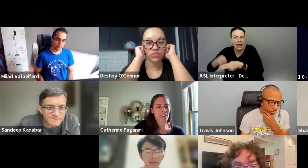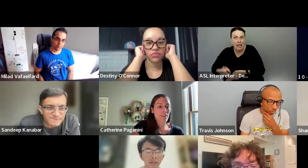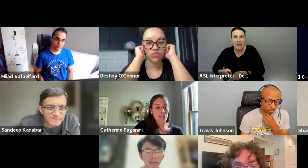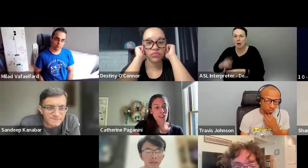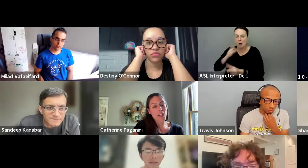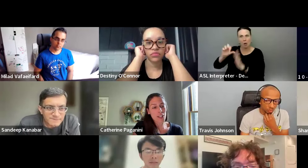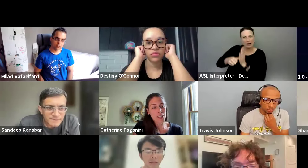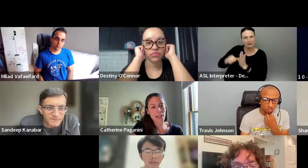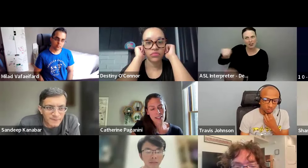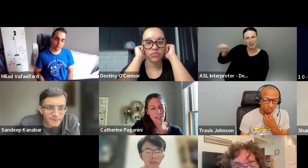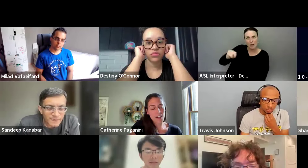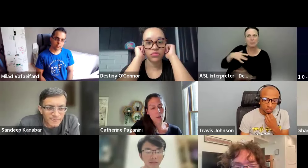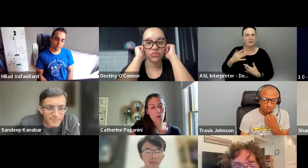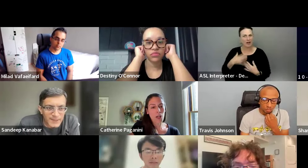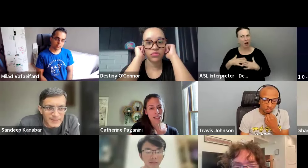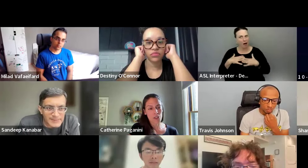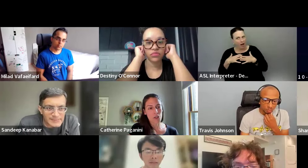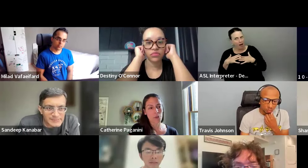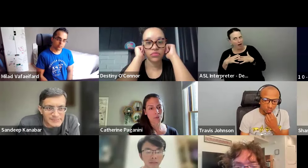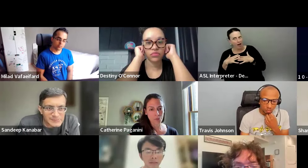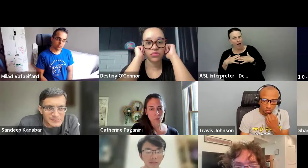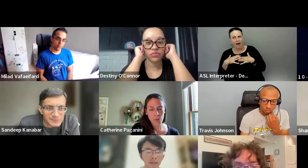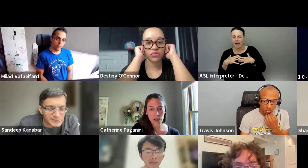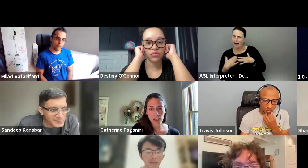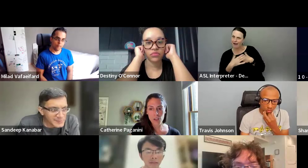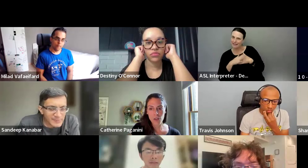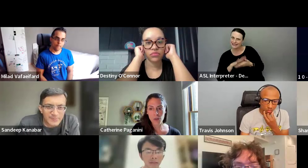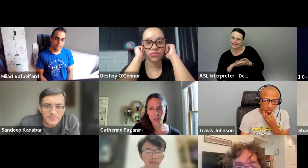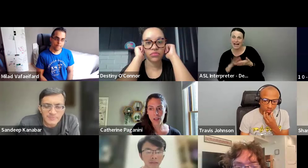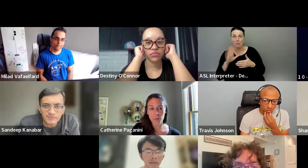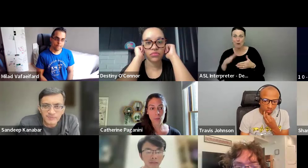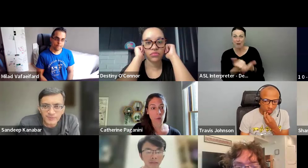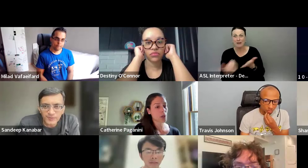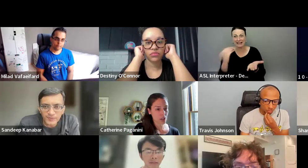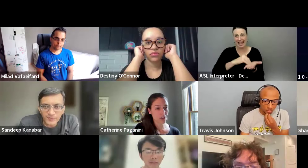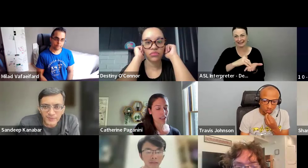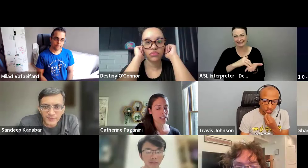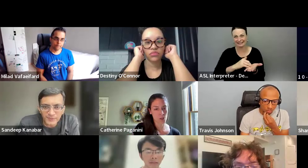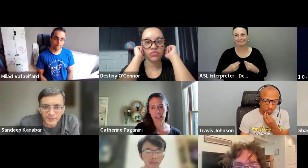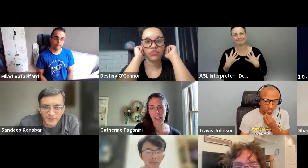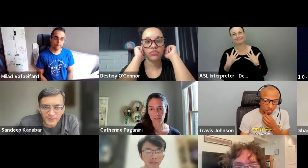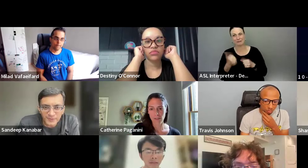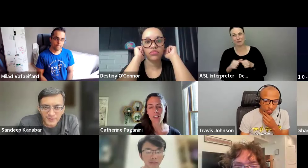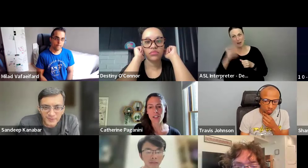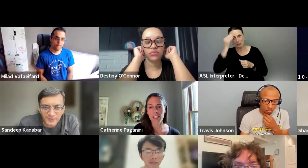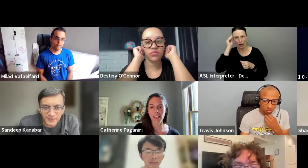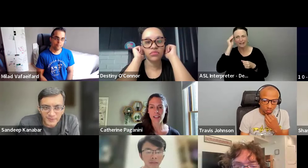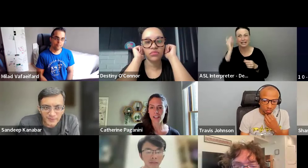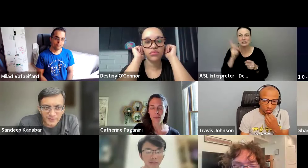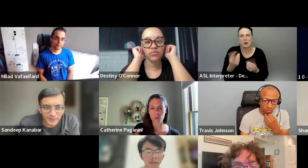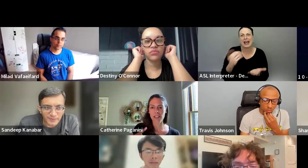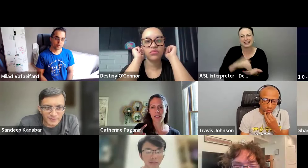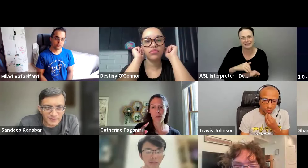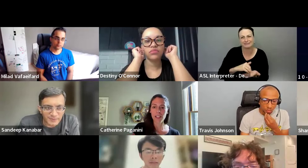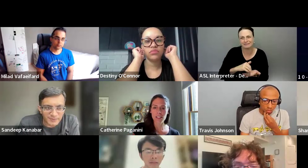to be feel like flatter. Right. And then they're more likely to, uh, to, um, remember and do it again. Right. So it's